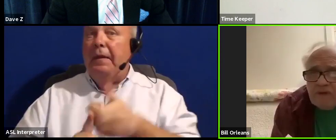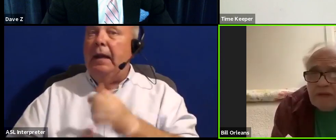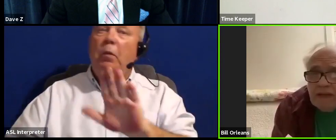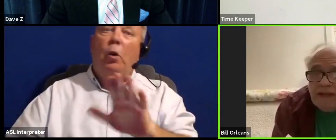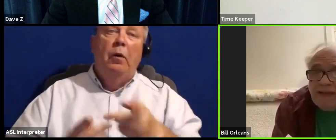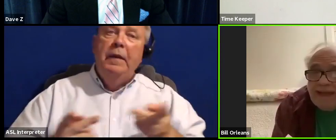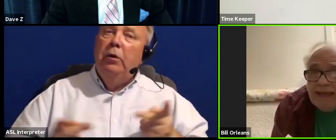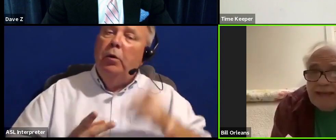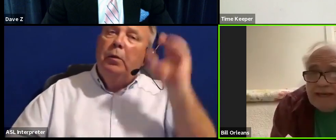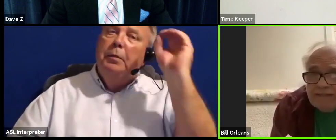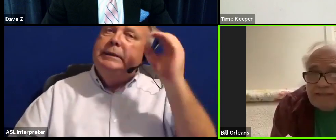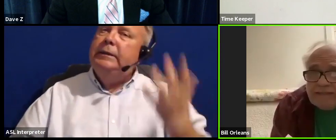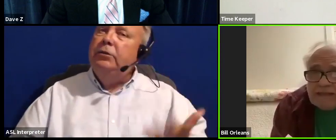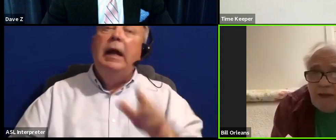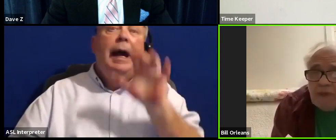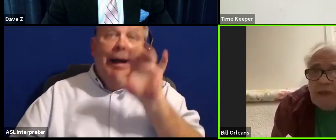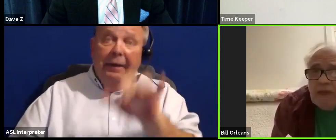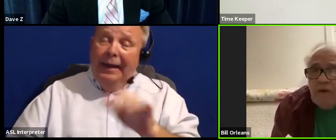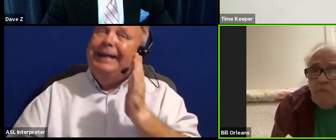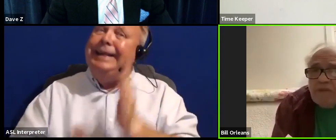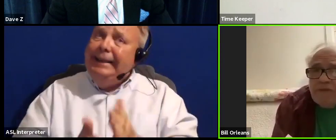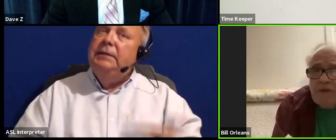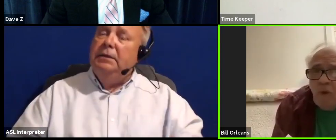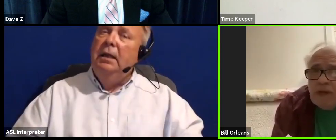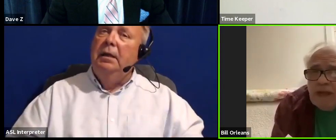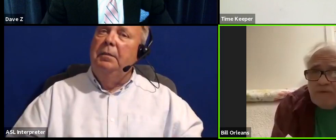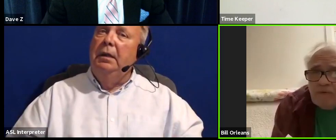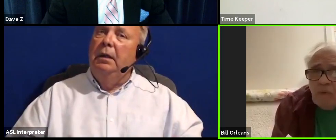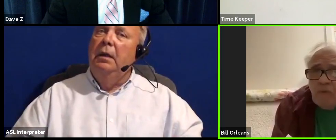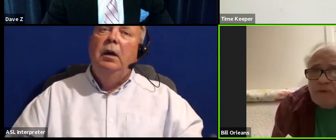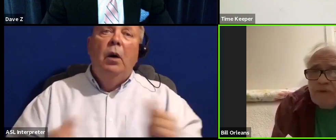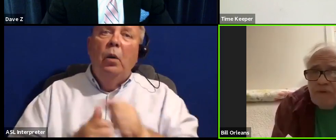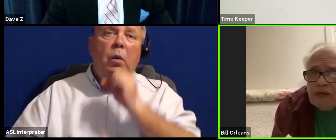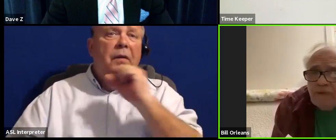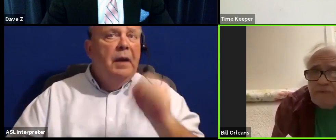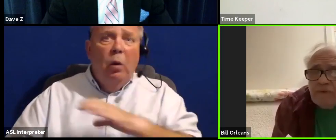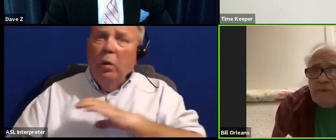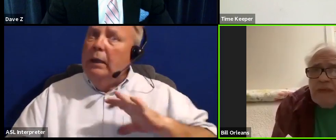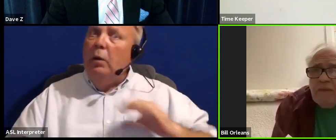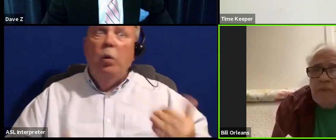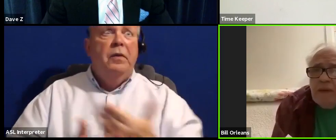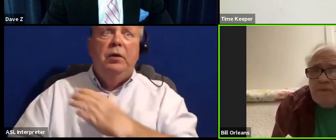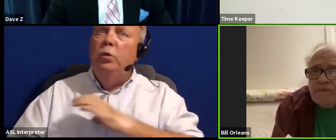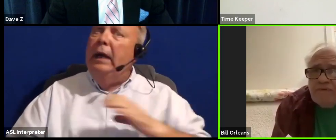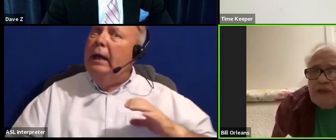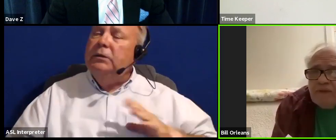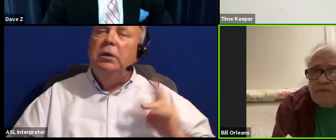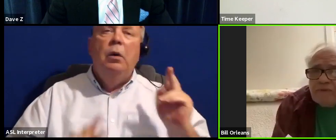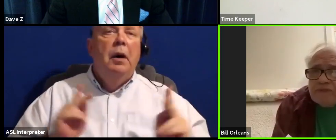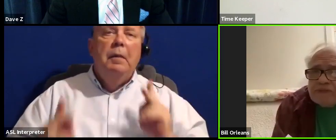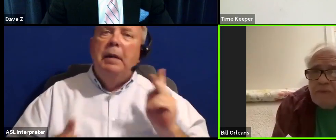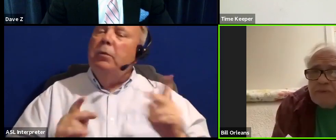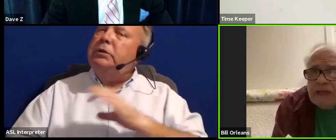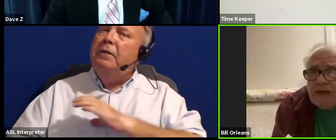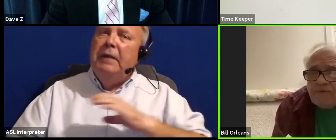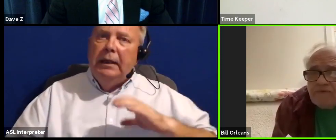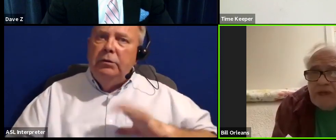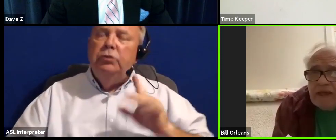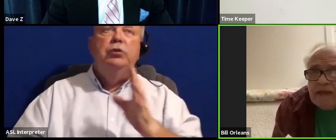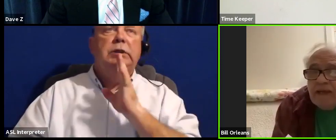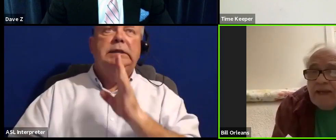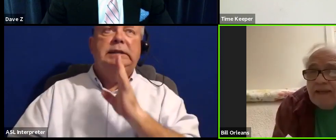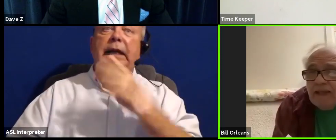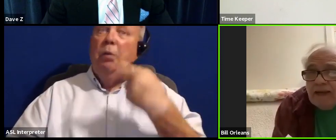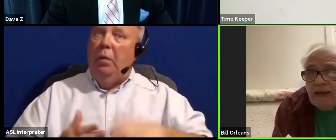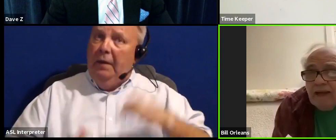position? That needs to stop. With the old council or with the new council, members of council should say what they have to